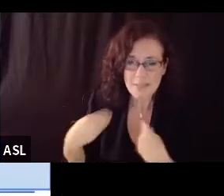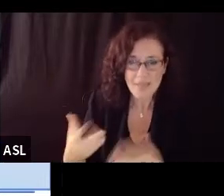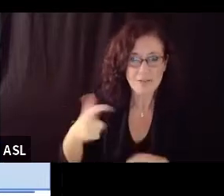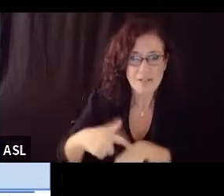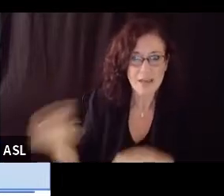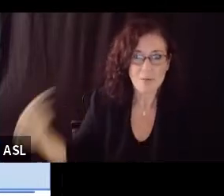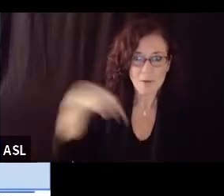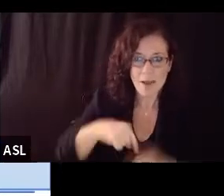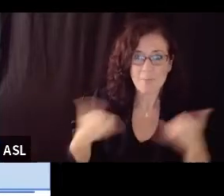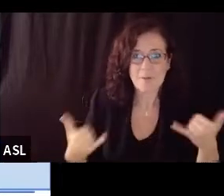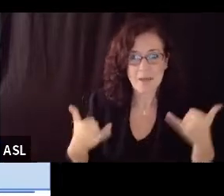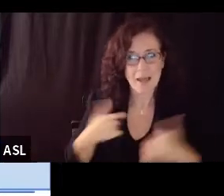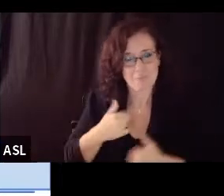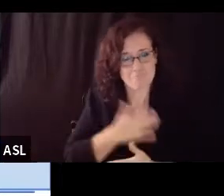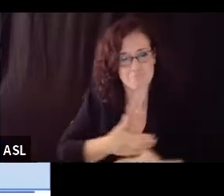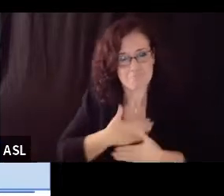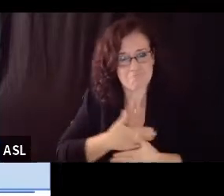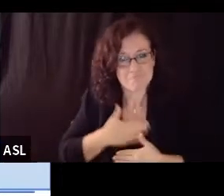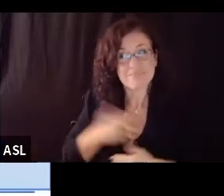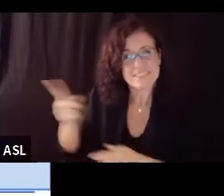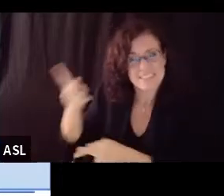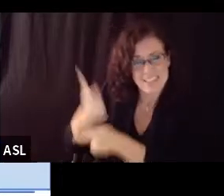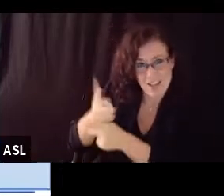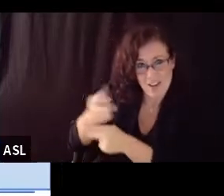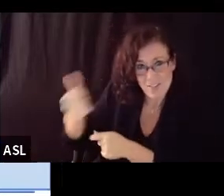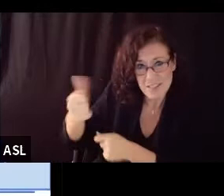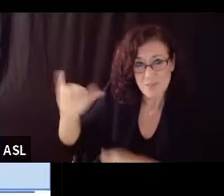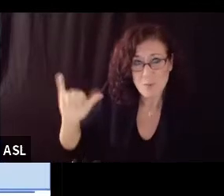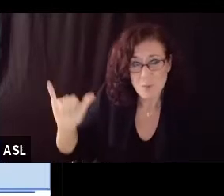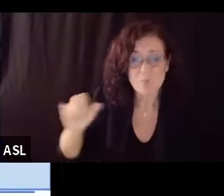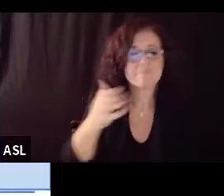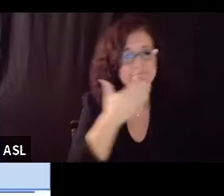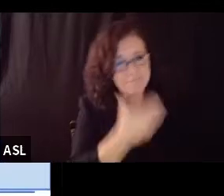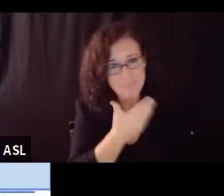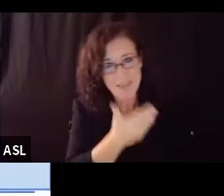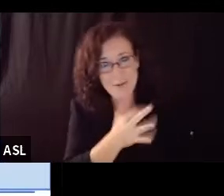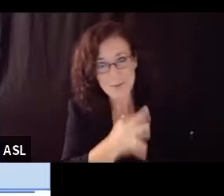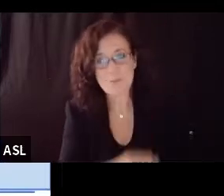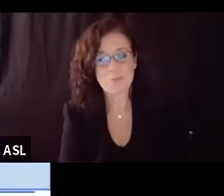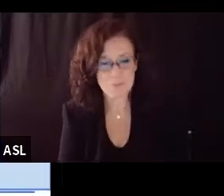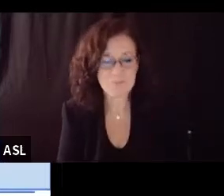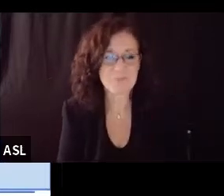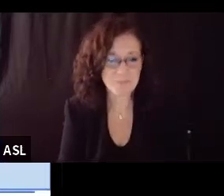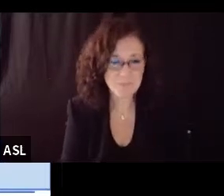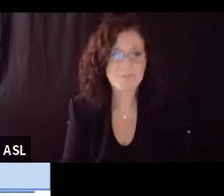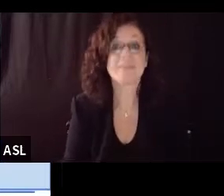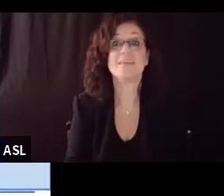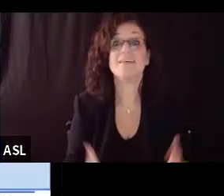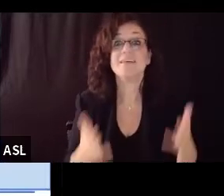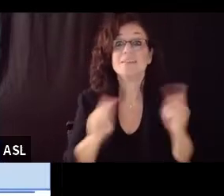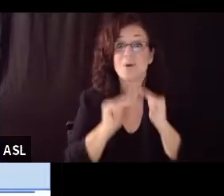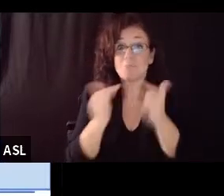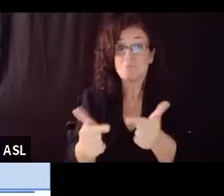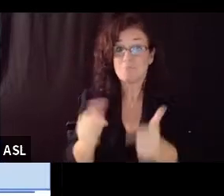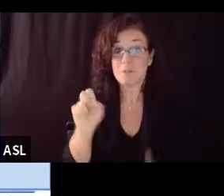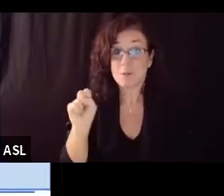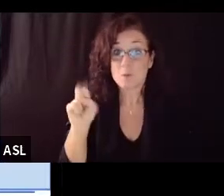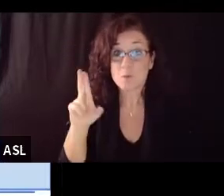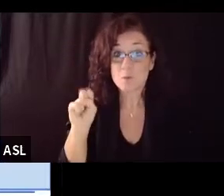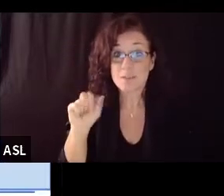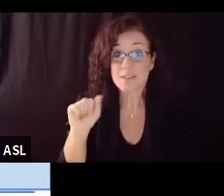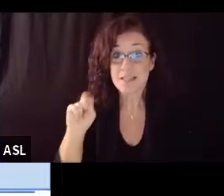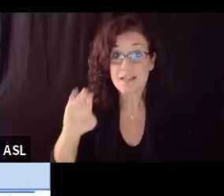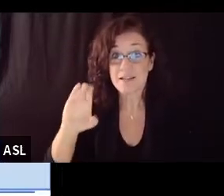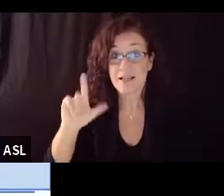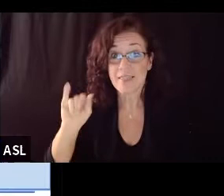and good self-care as well thank you with that uh board members we'll continue with Susan Klein Rothschild another great partner to us